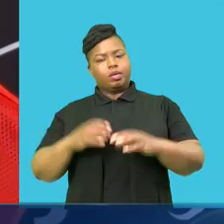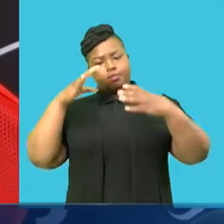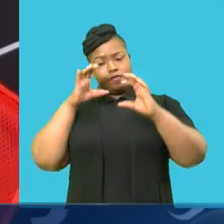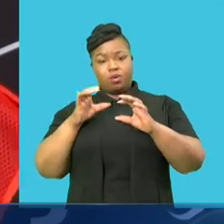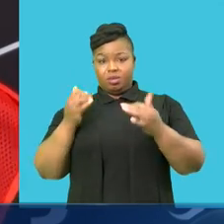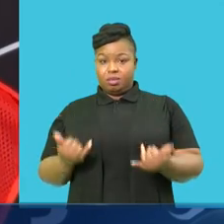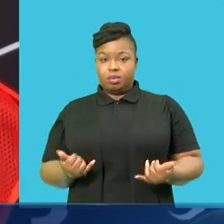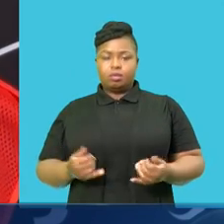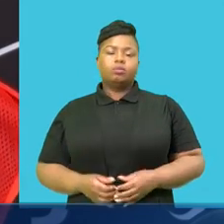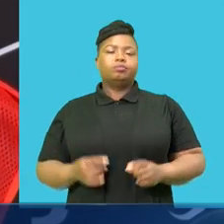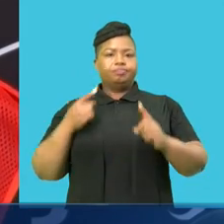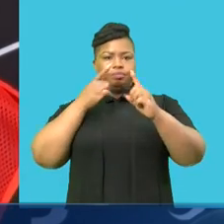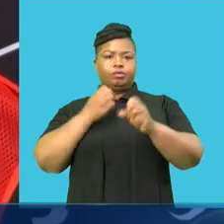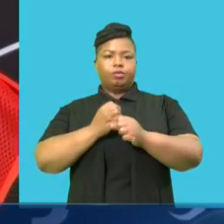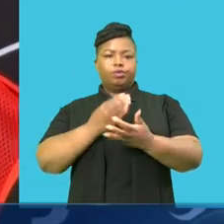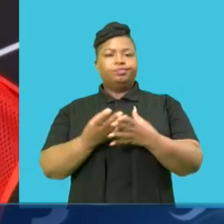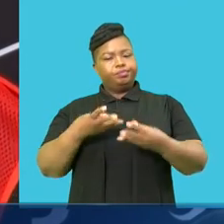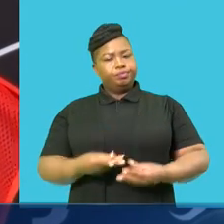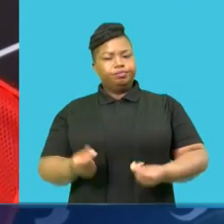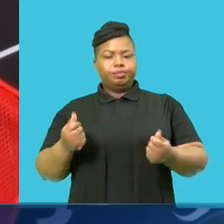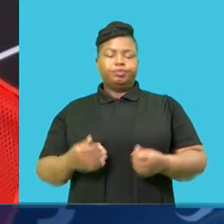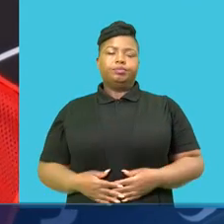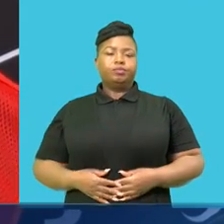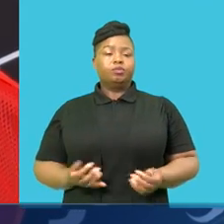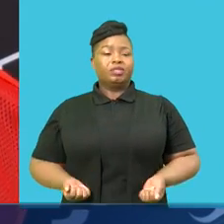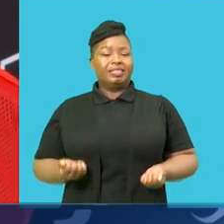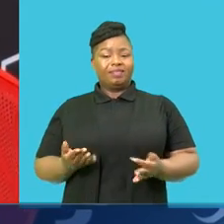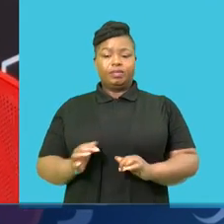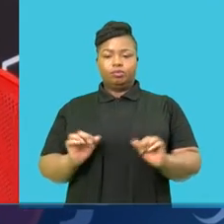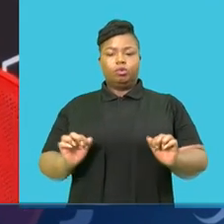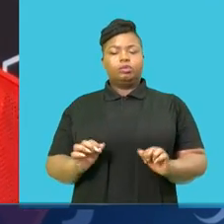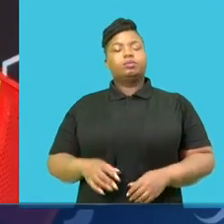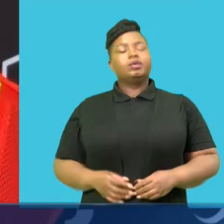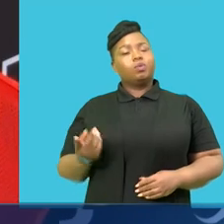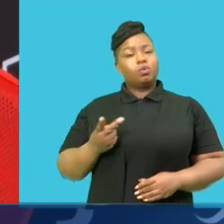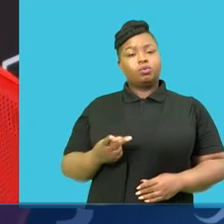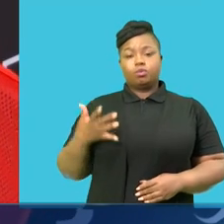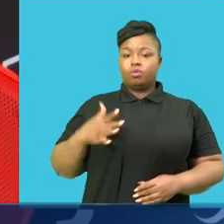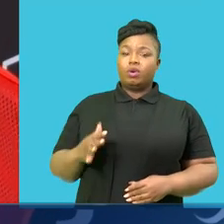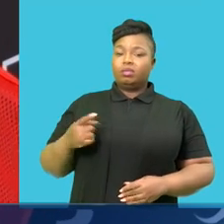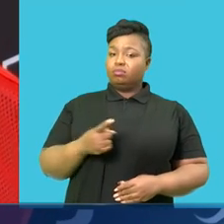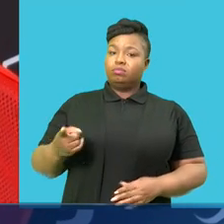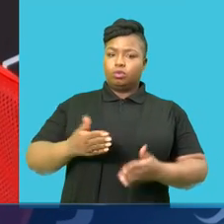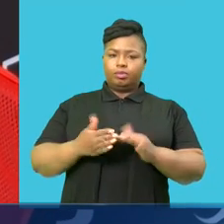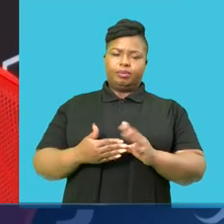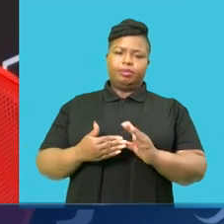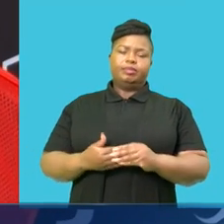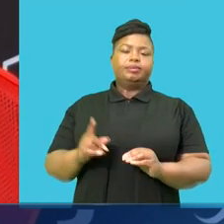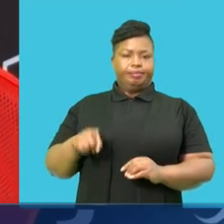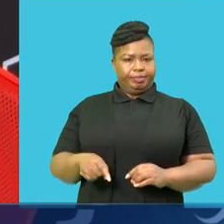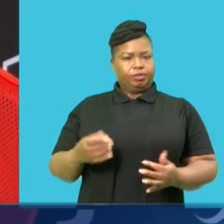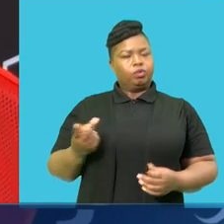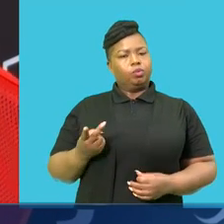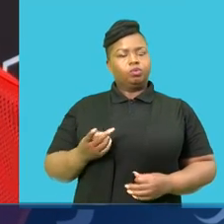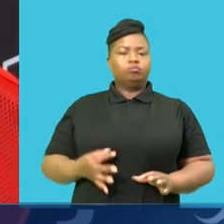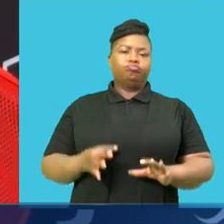now in ensuring that we resolve their service delivery, but we also want to call upon residents now to